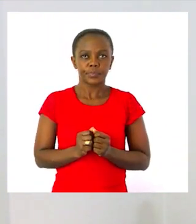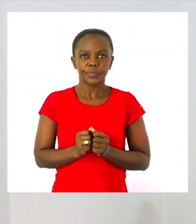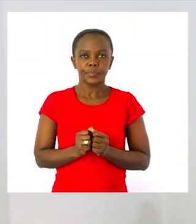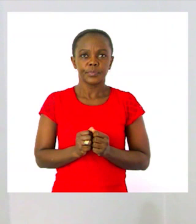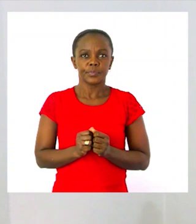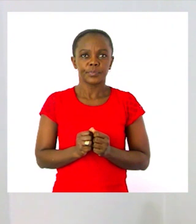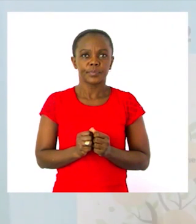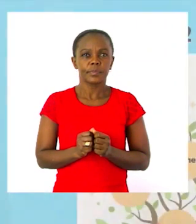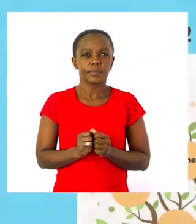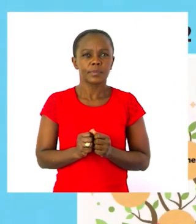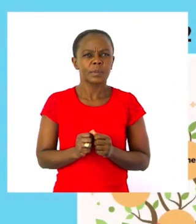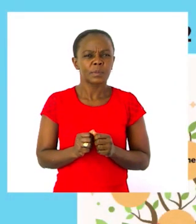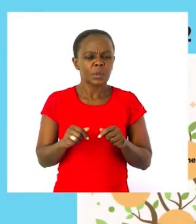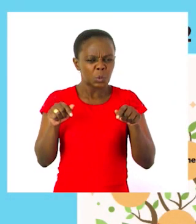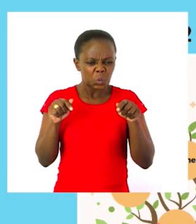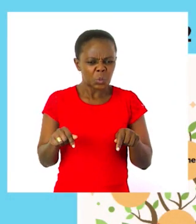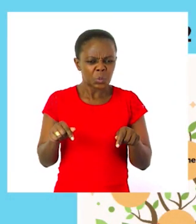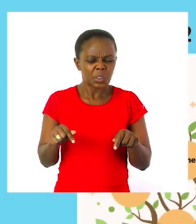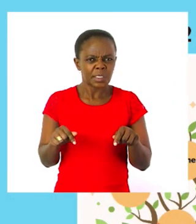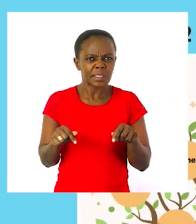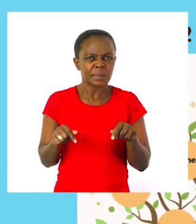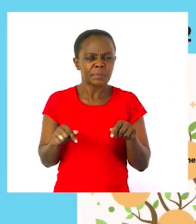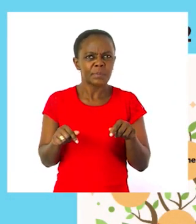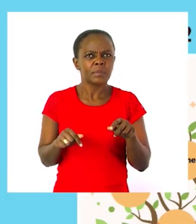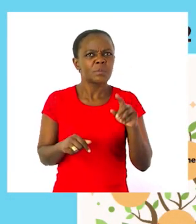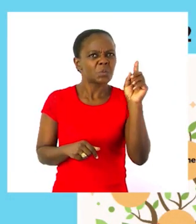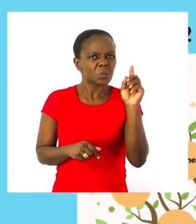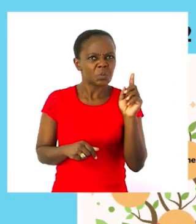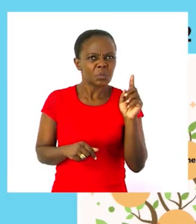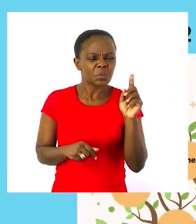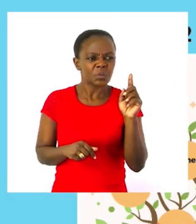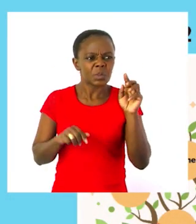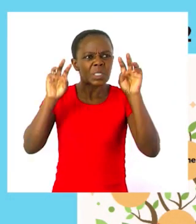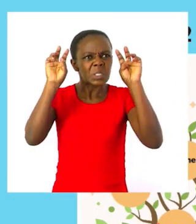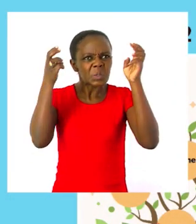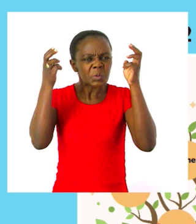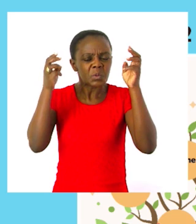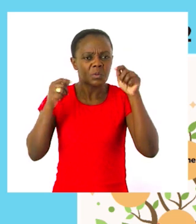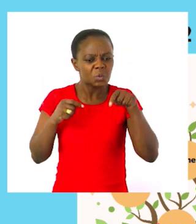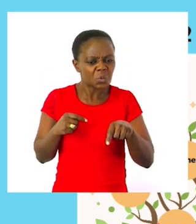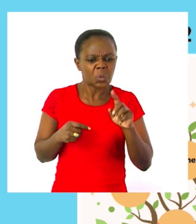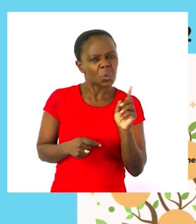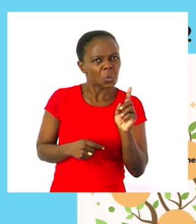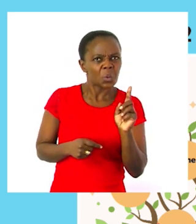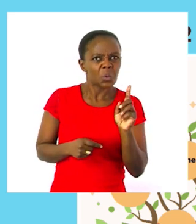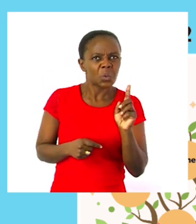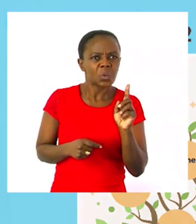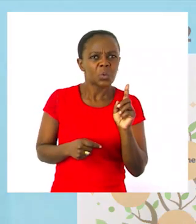Today's lesson, who knows what today's lesson is or who can guess what today's lesson is?